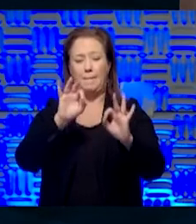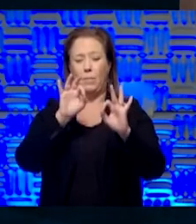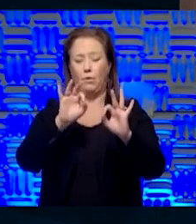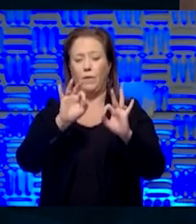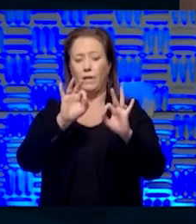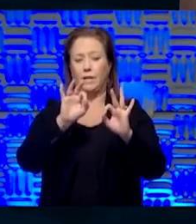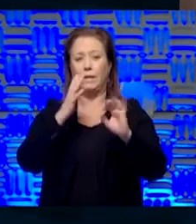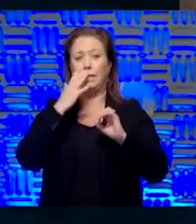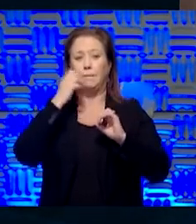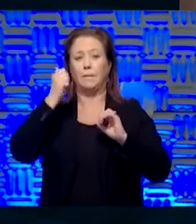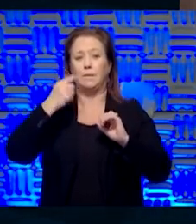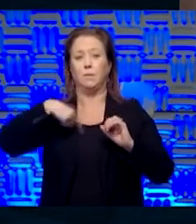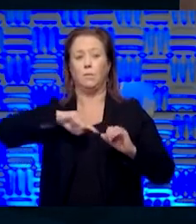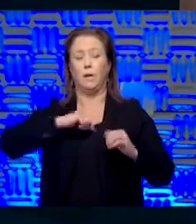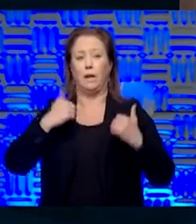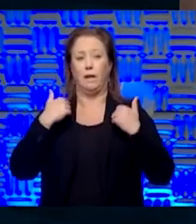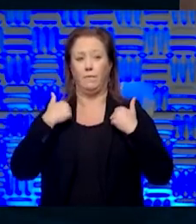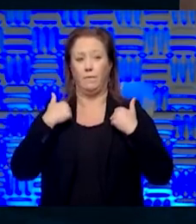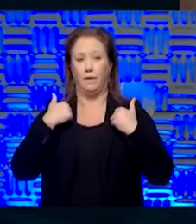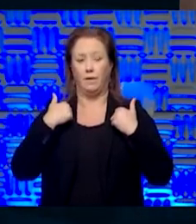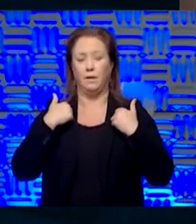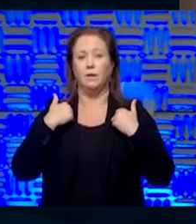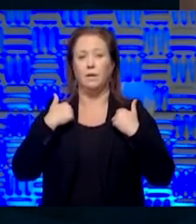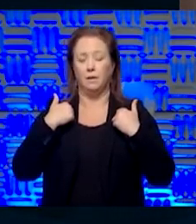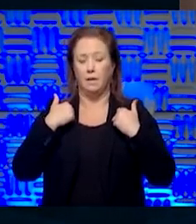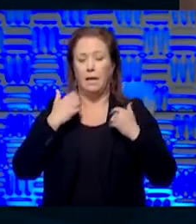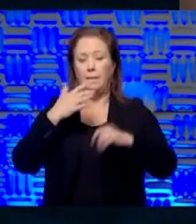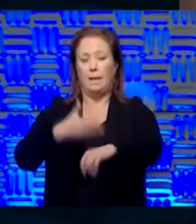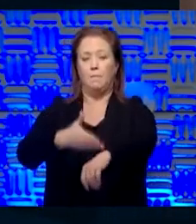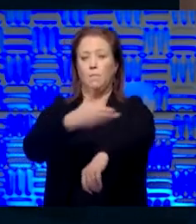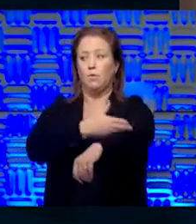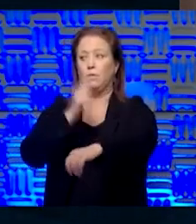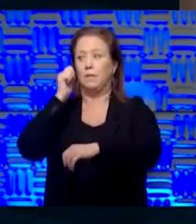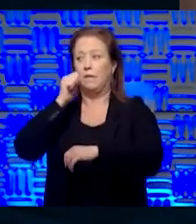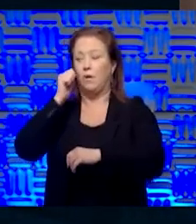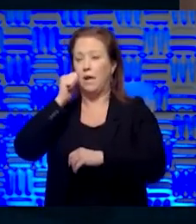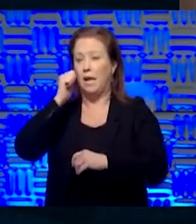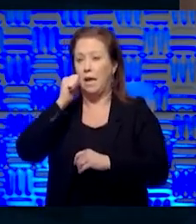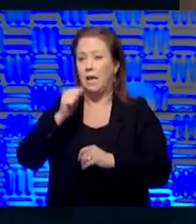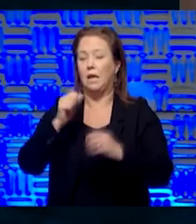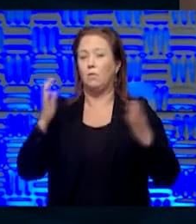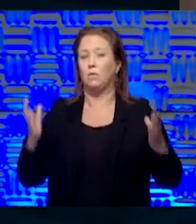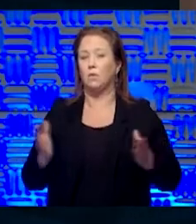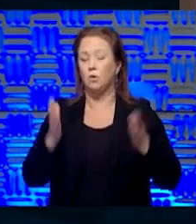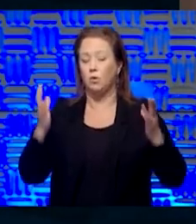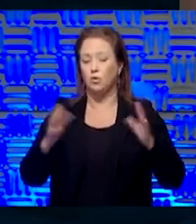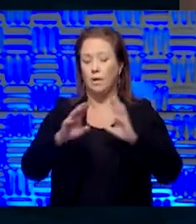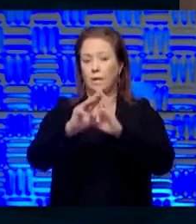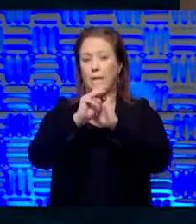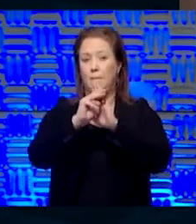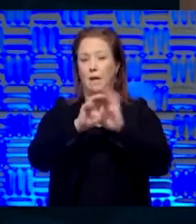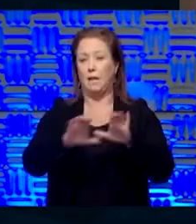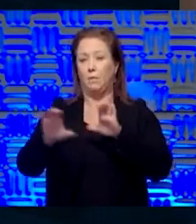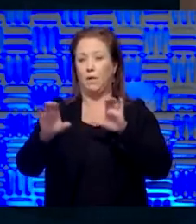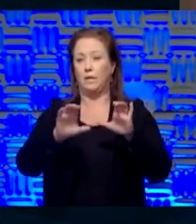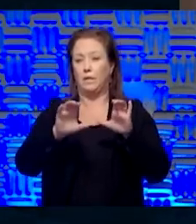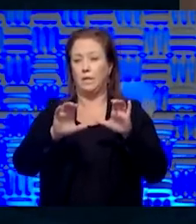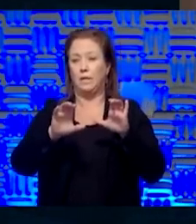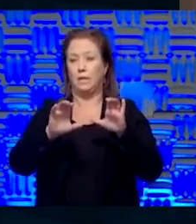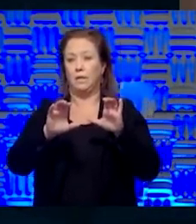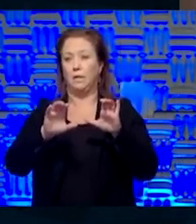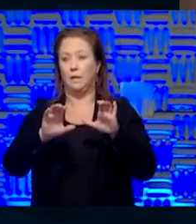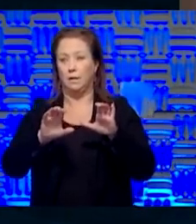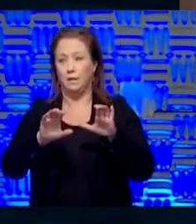it's the best we have, uh, and it gets, and it does get better with every day. It, it was encouraging that the modeling we did had, uh,